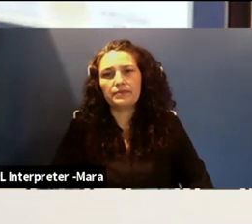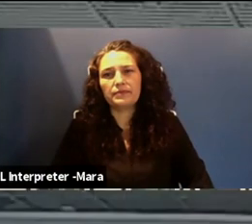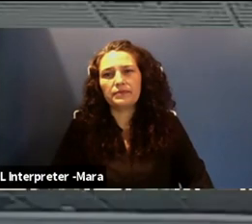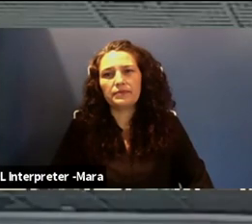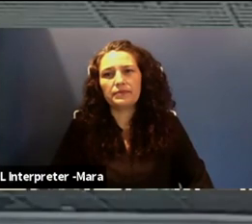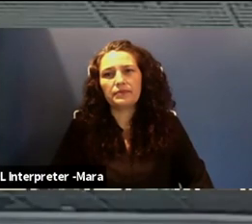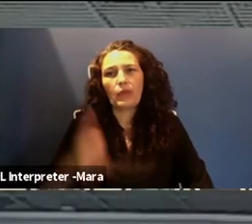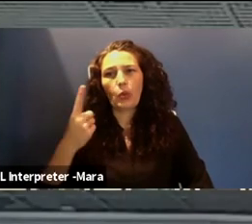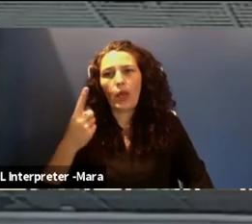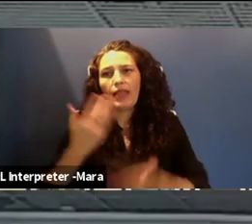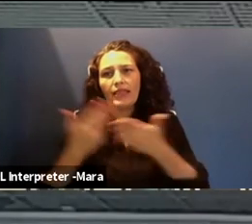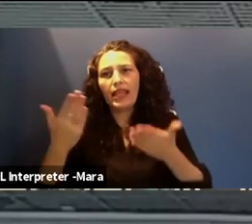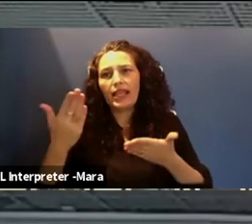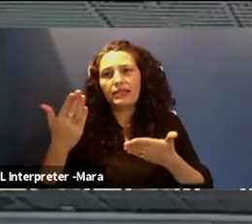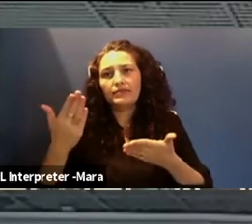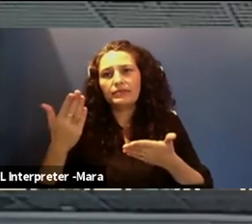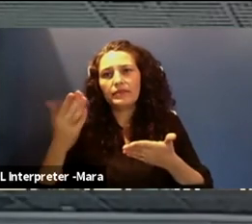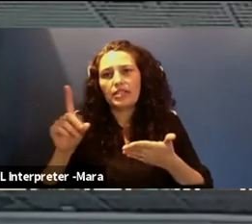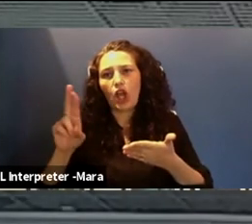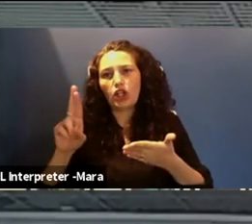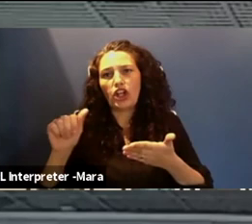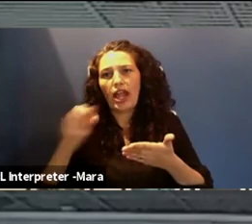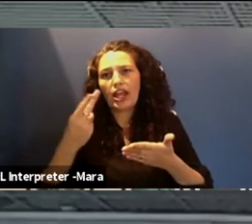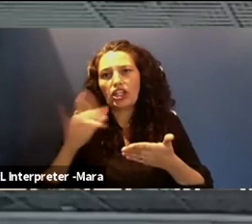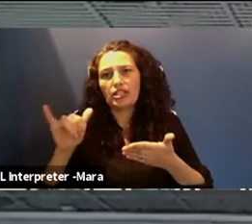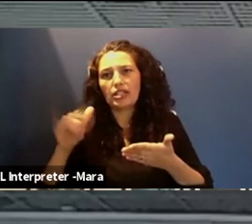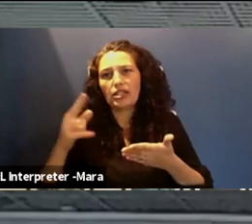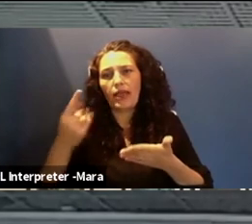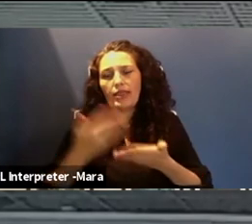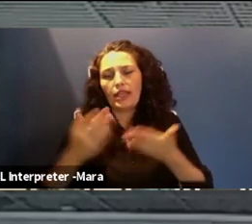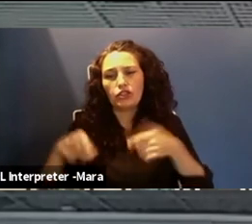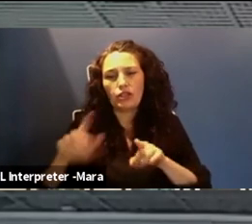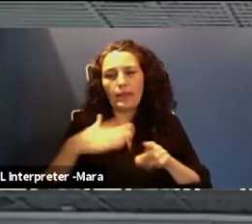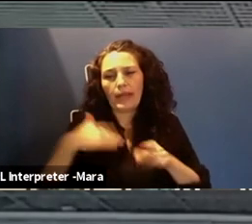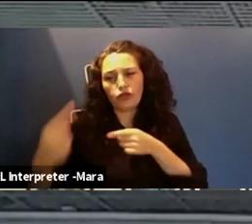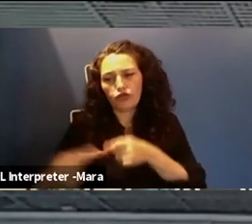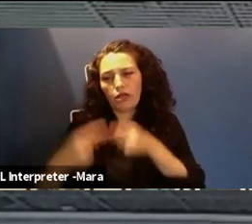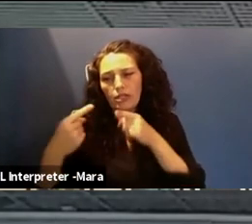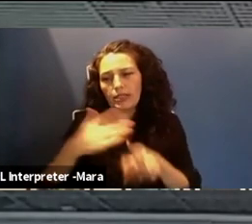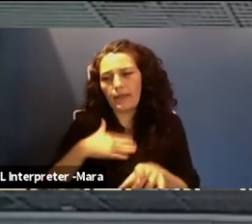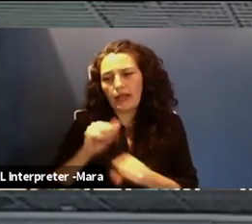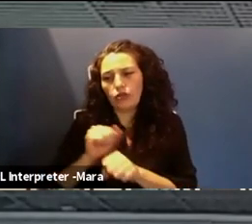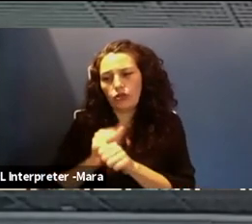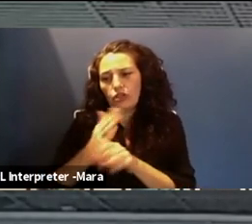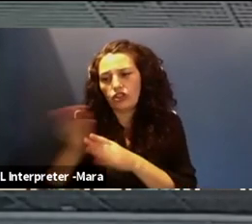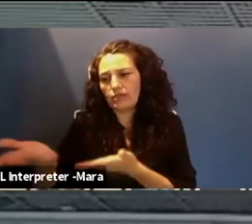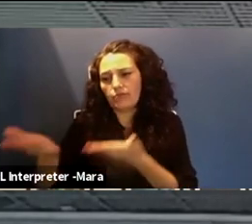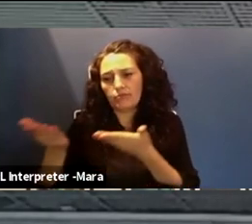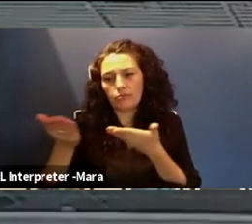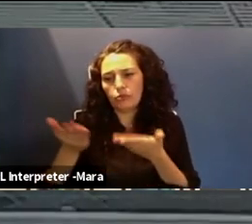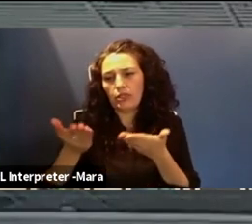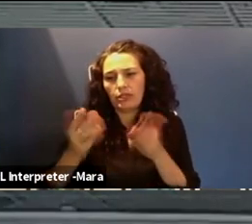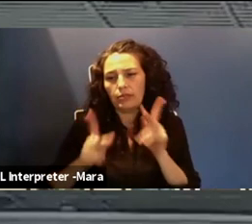One of the things that, that, uh, throughout the struggles that I've had in my career is just bringing people forward, you know, as I